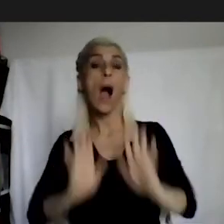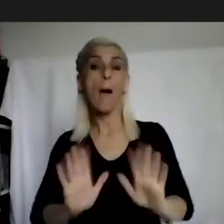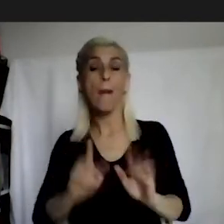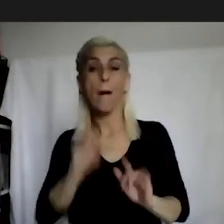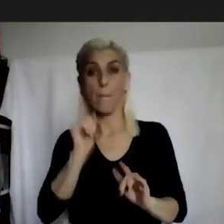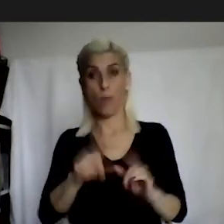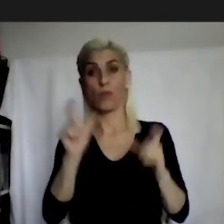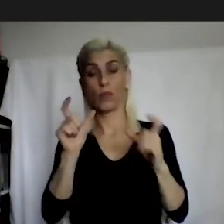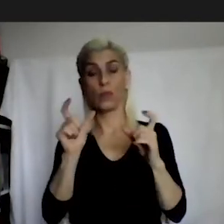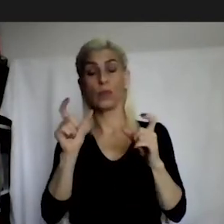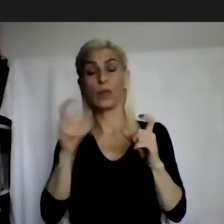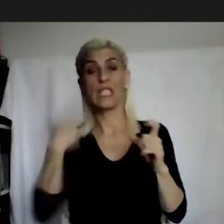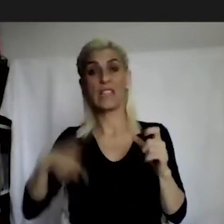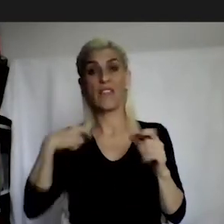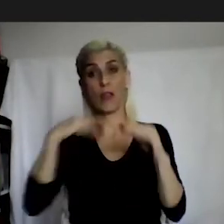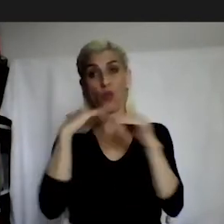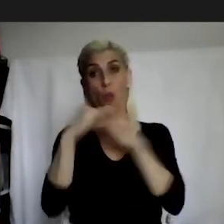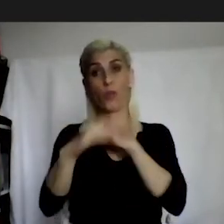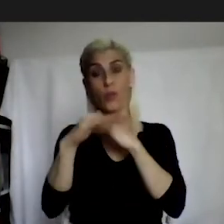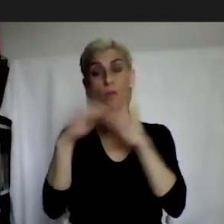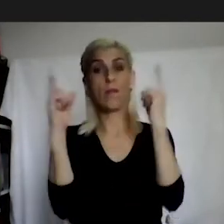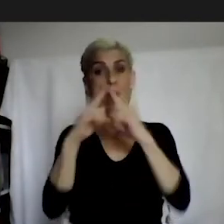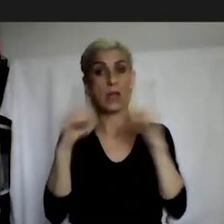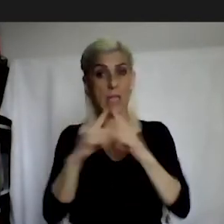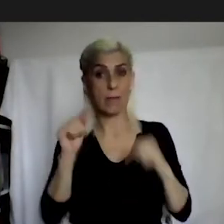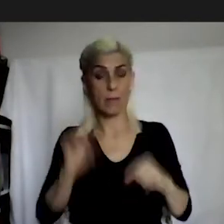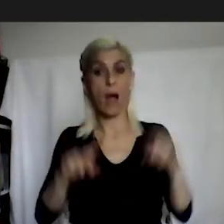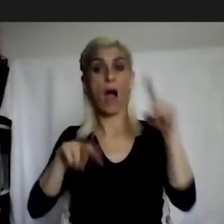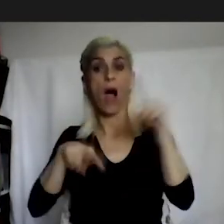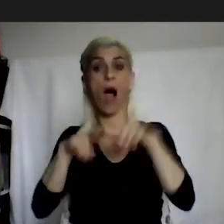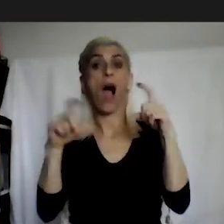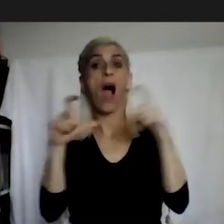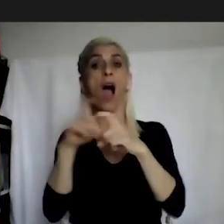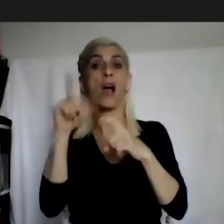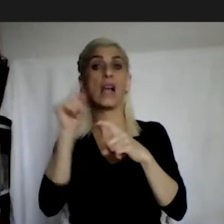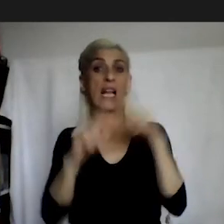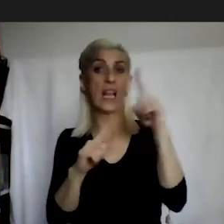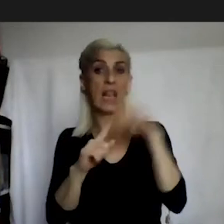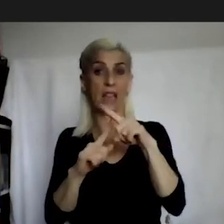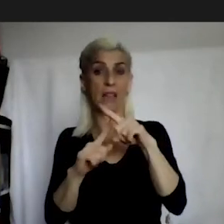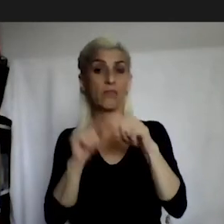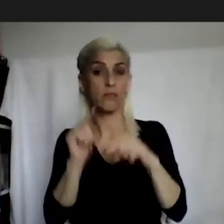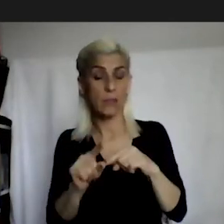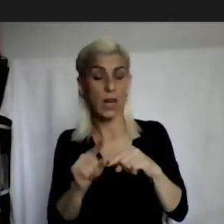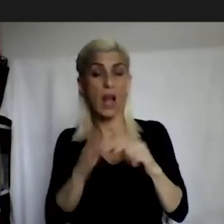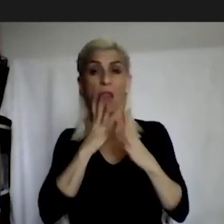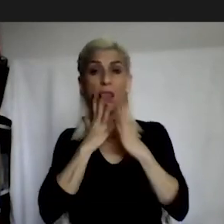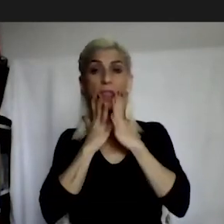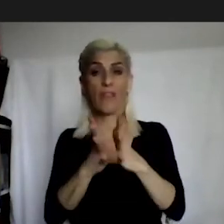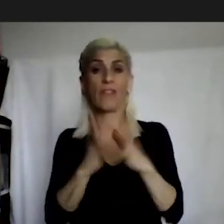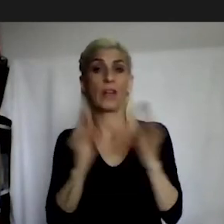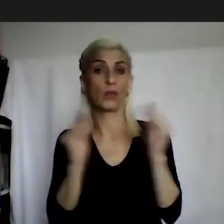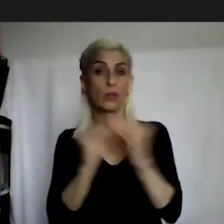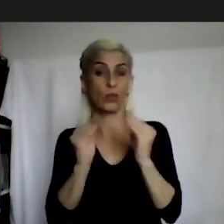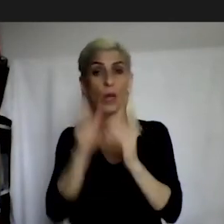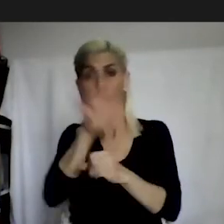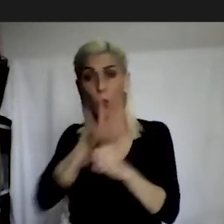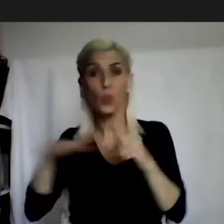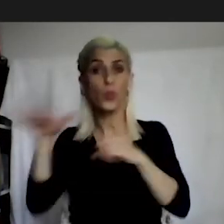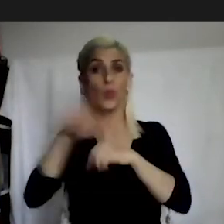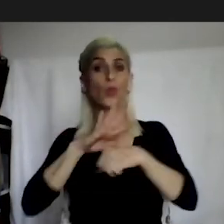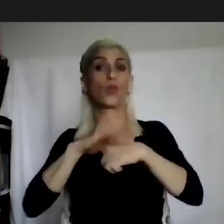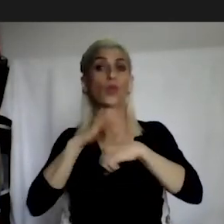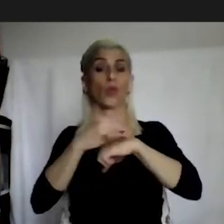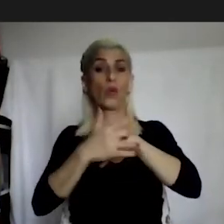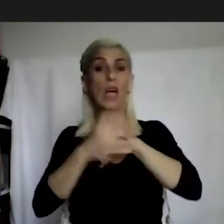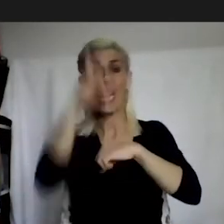us some ideas. A hate crime report of OECD introduces racism,